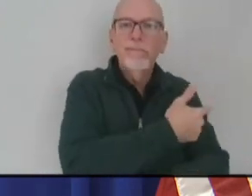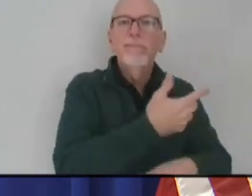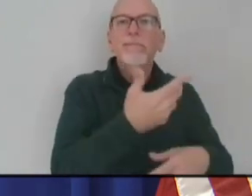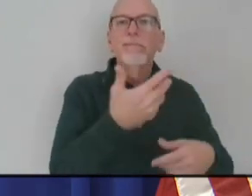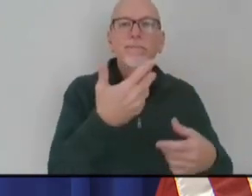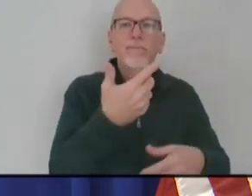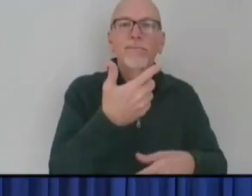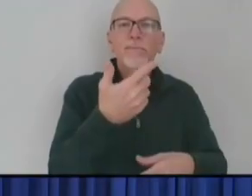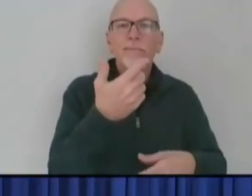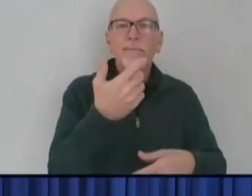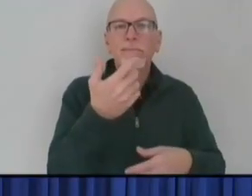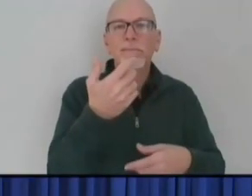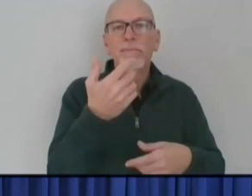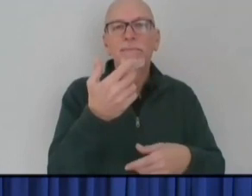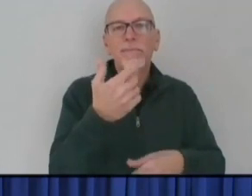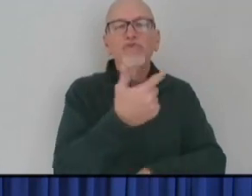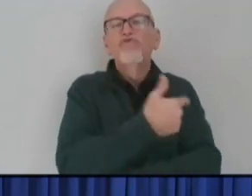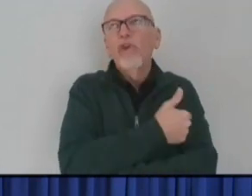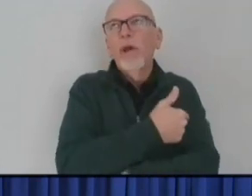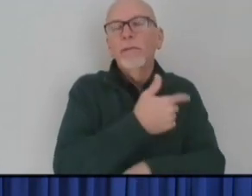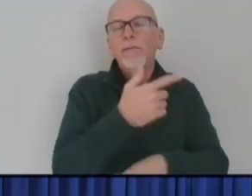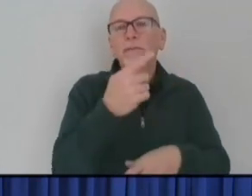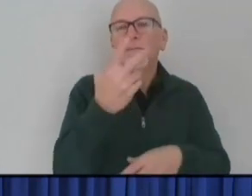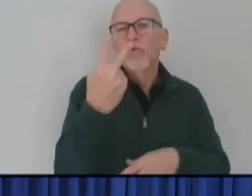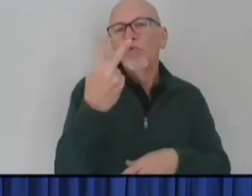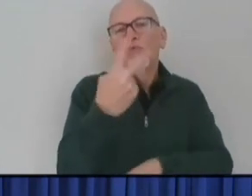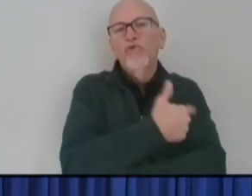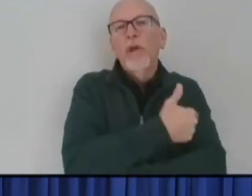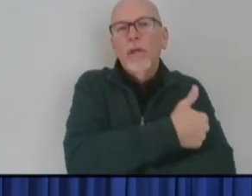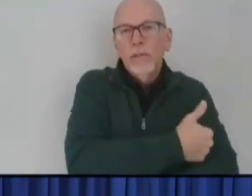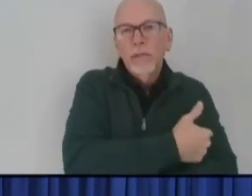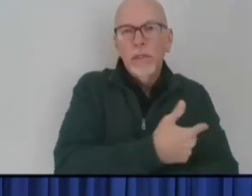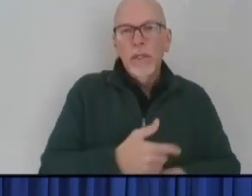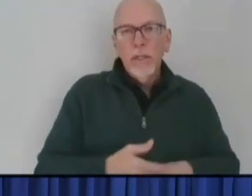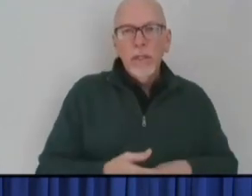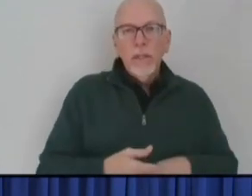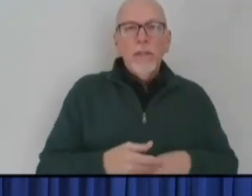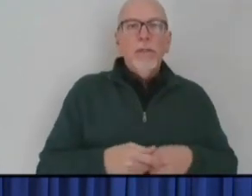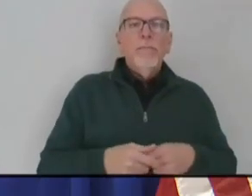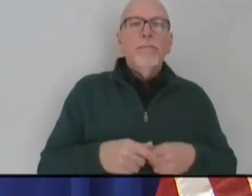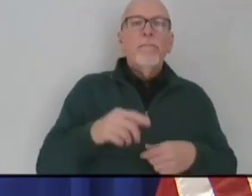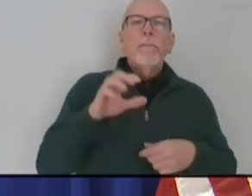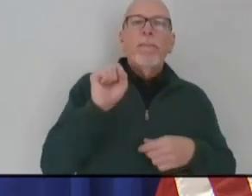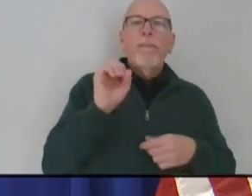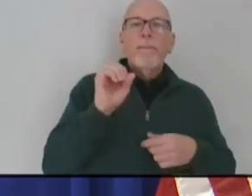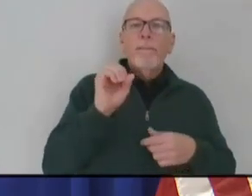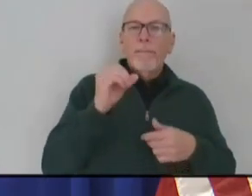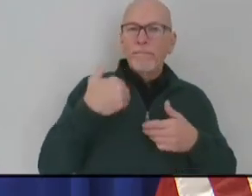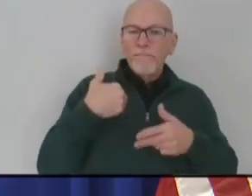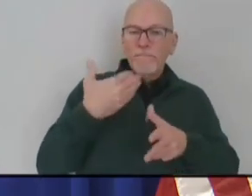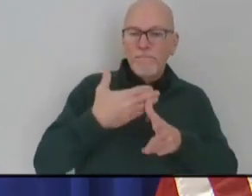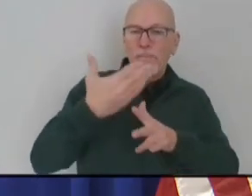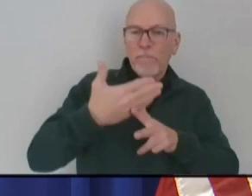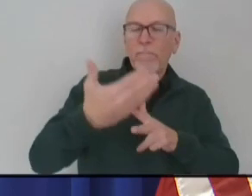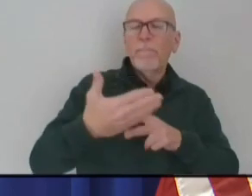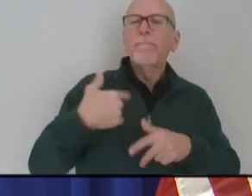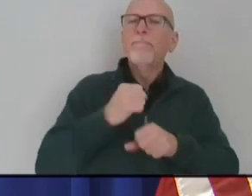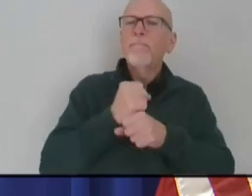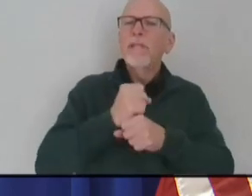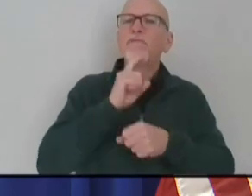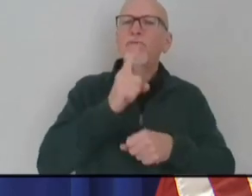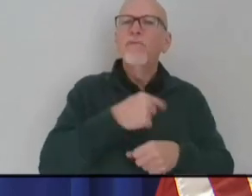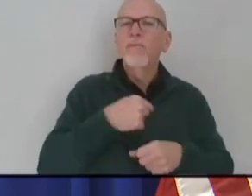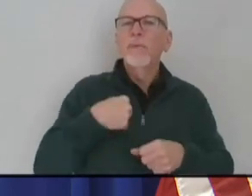in the first case, shots, plural, in the arm. And so we're going to make sure that we're keeping you